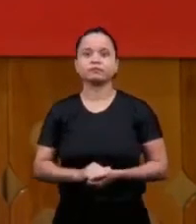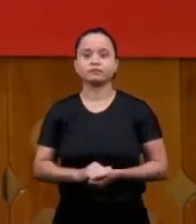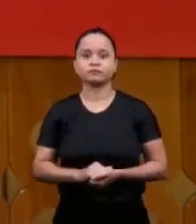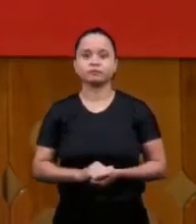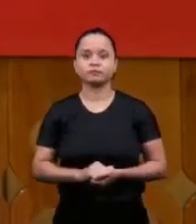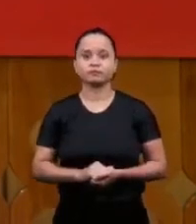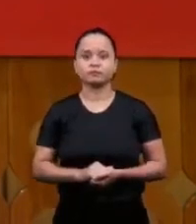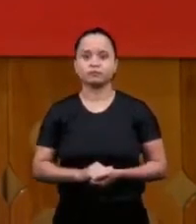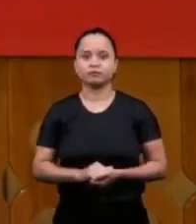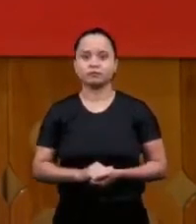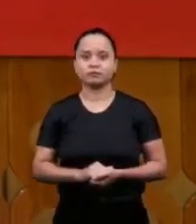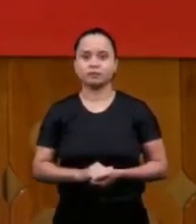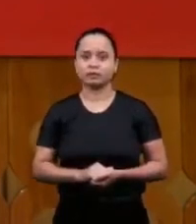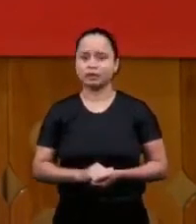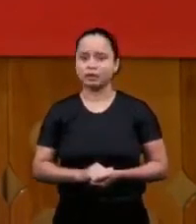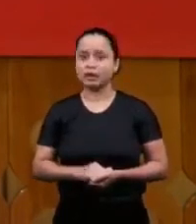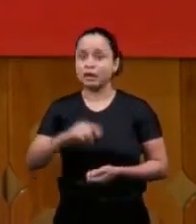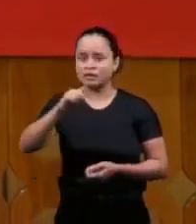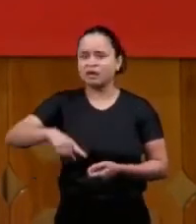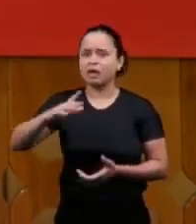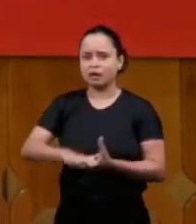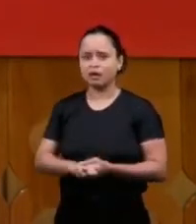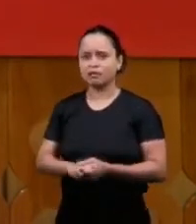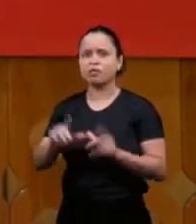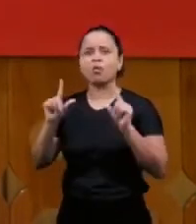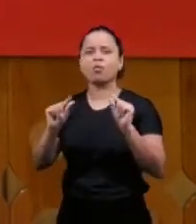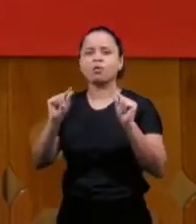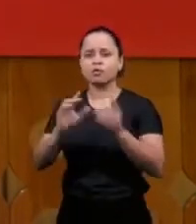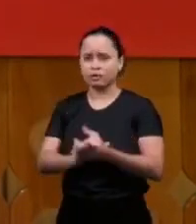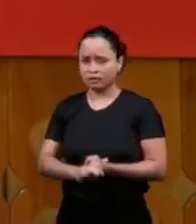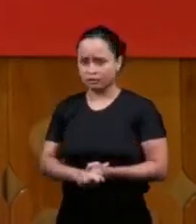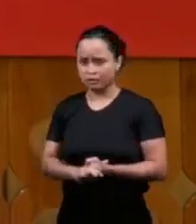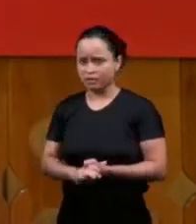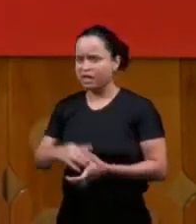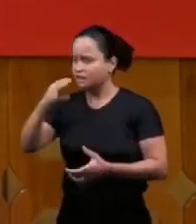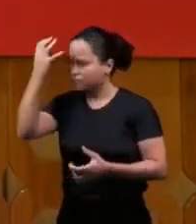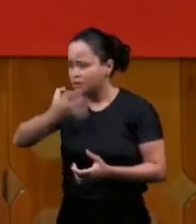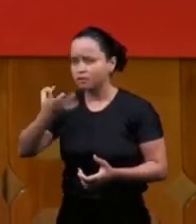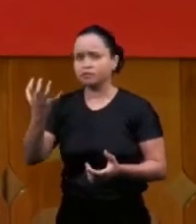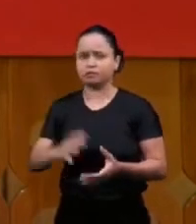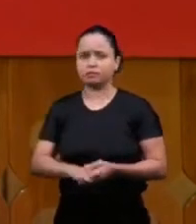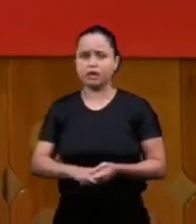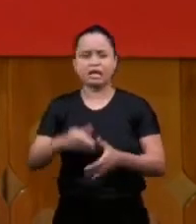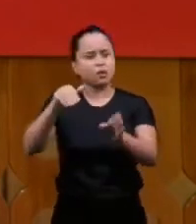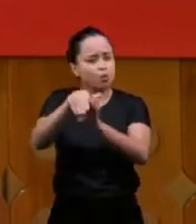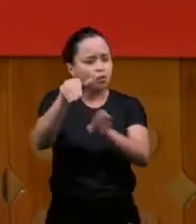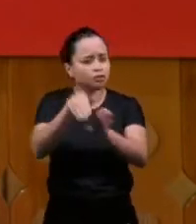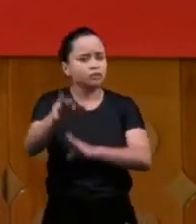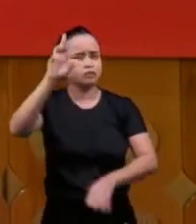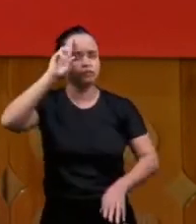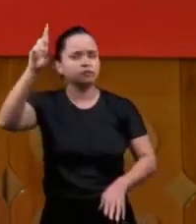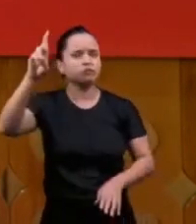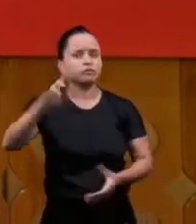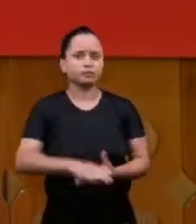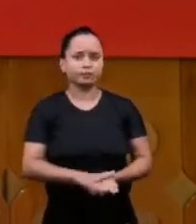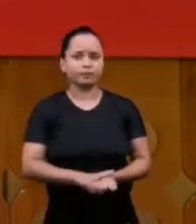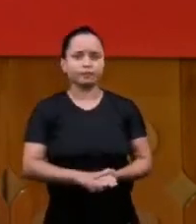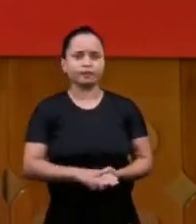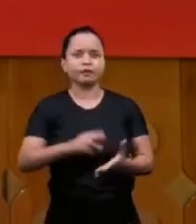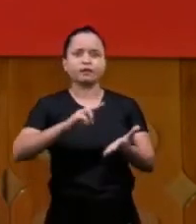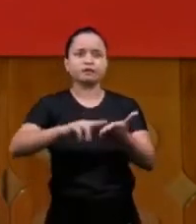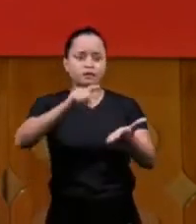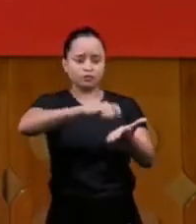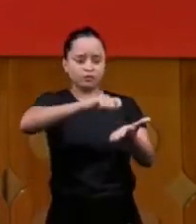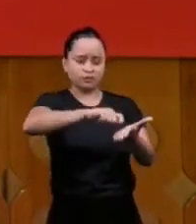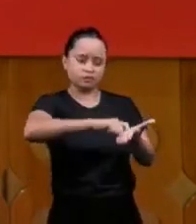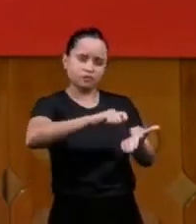and this is very serious and you stood up and even an orientation of the Lord there's a letter that